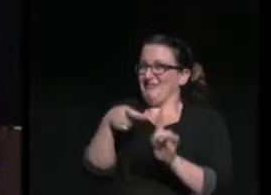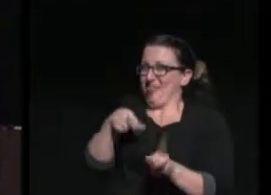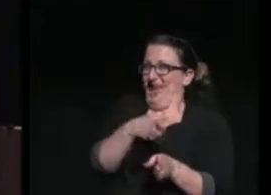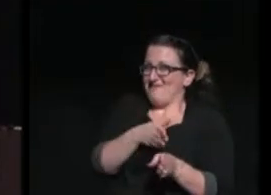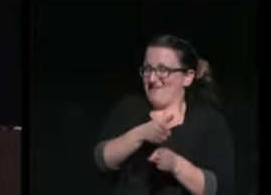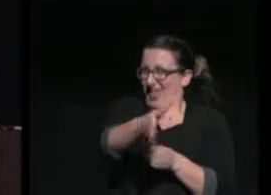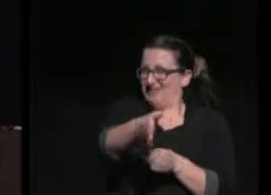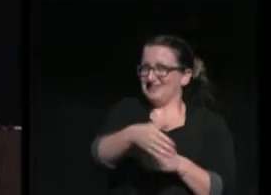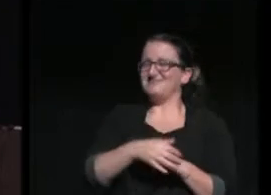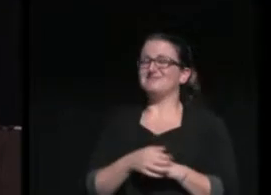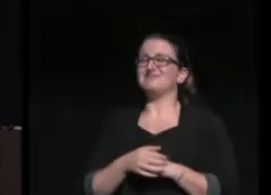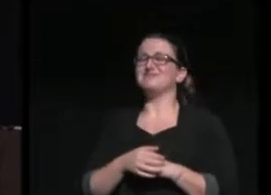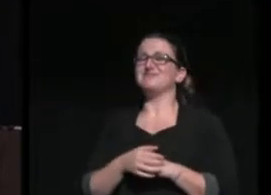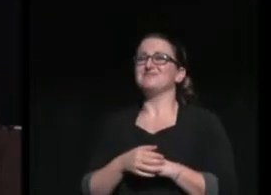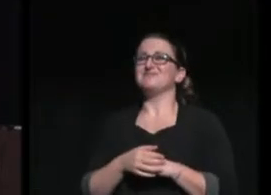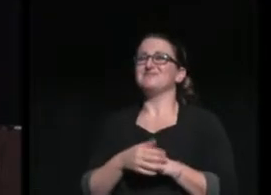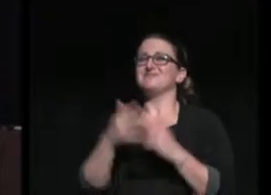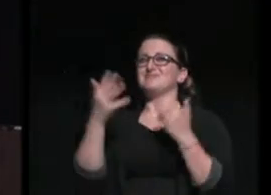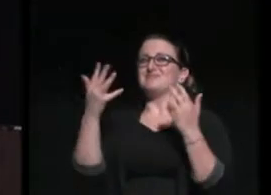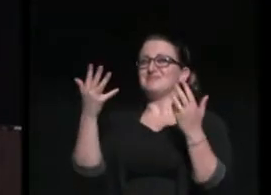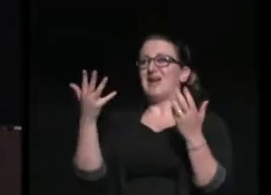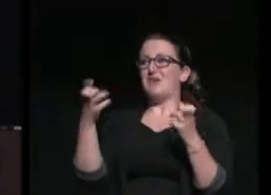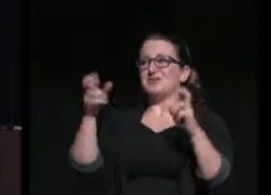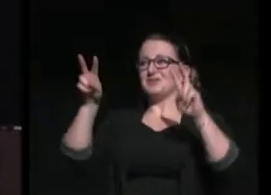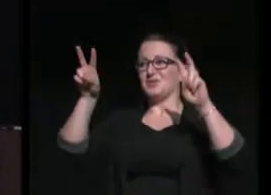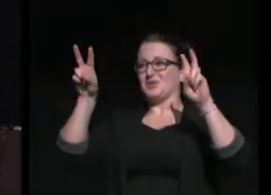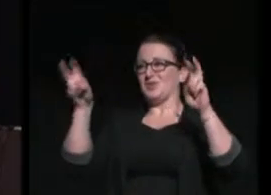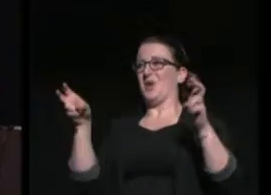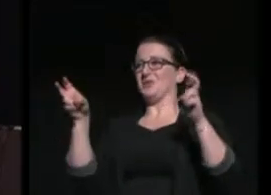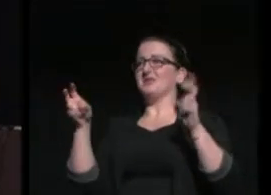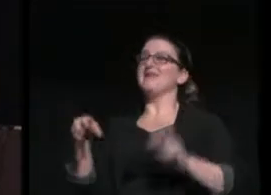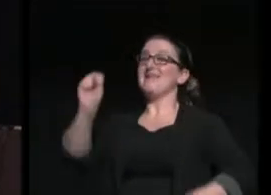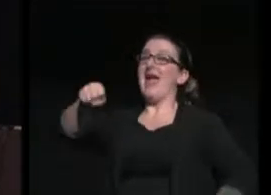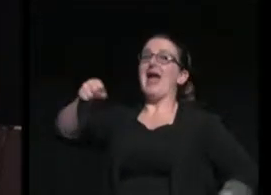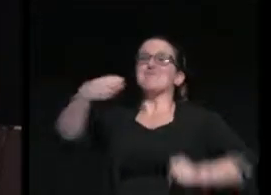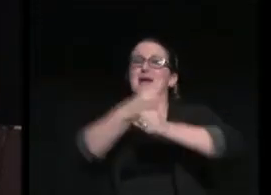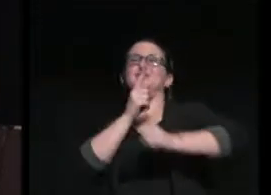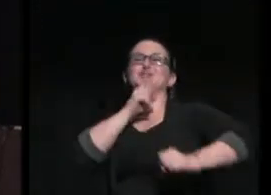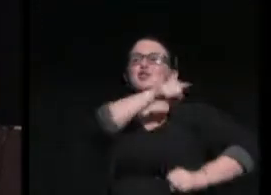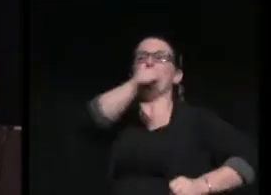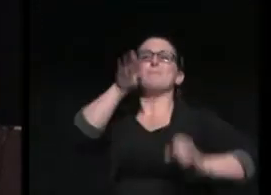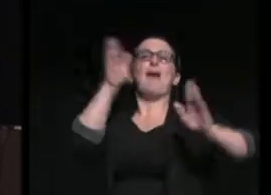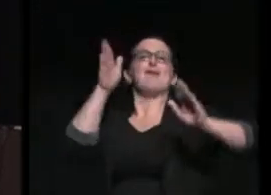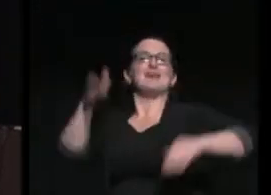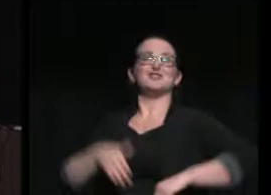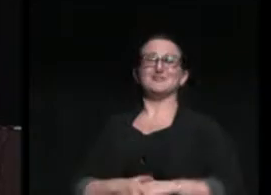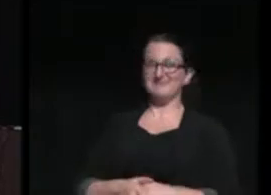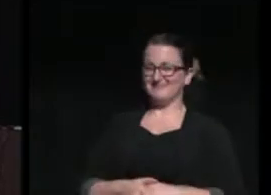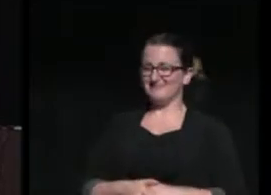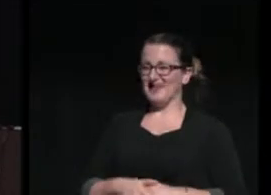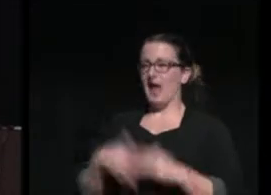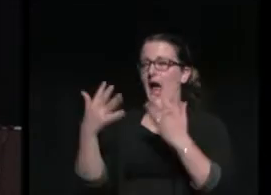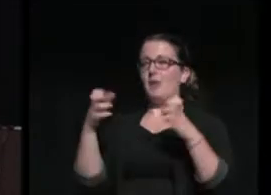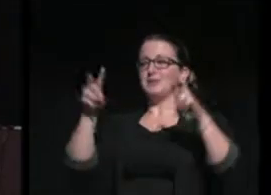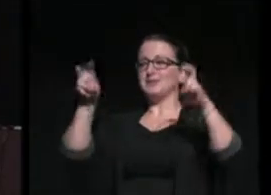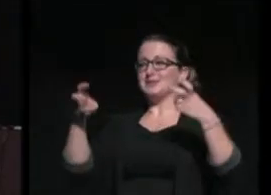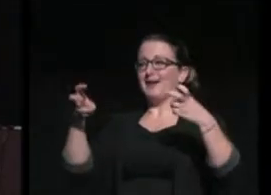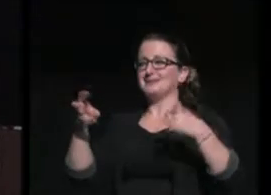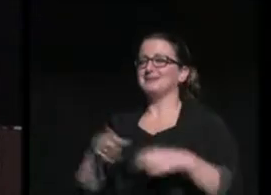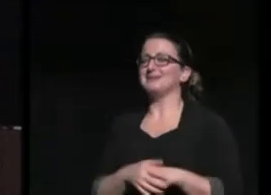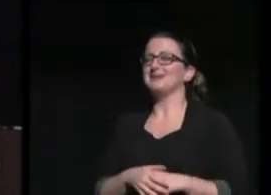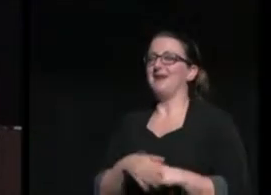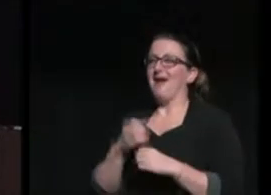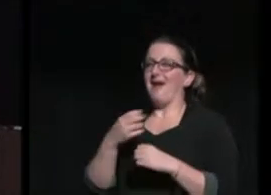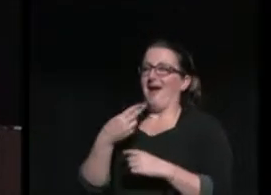I want to cite a hero of mine. Yeah, yeah, yeah. Making sure you're paying attention out there, folks. I want to cite a hero of mine, a